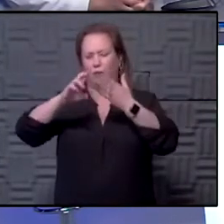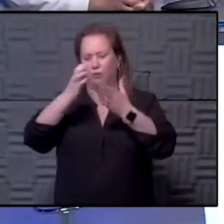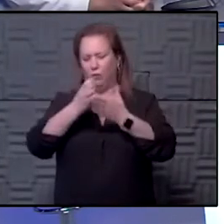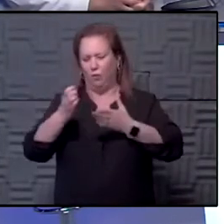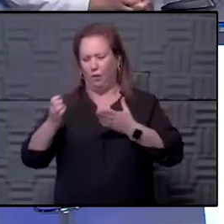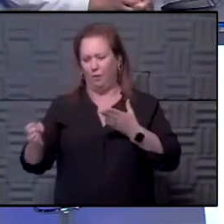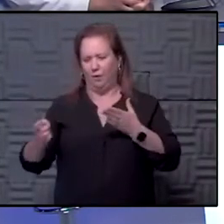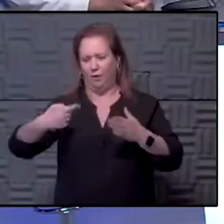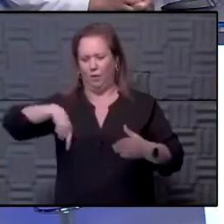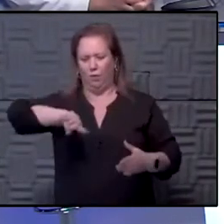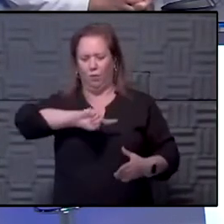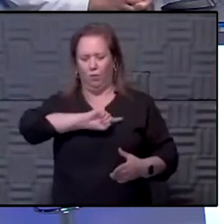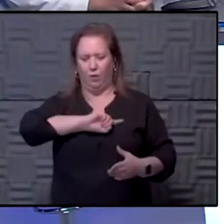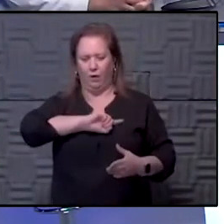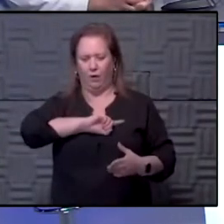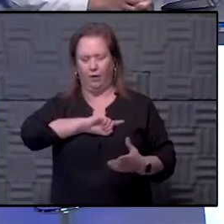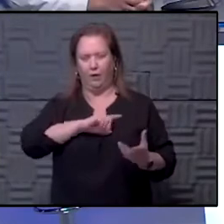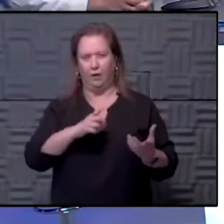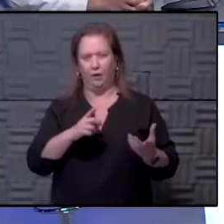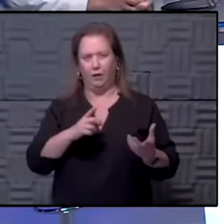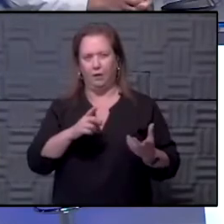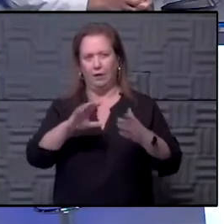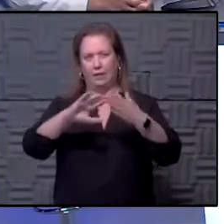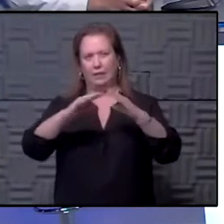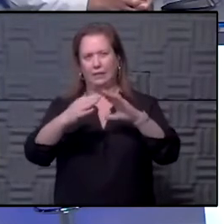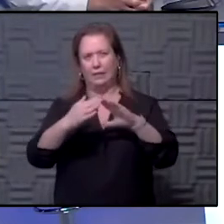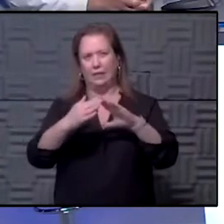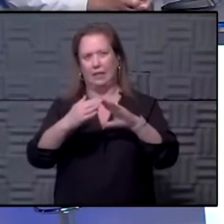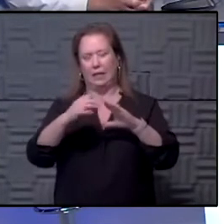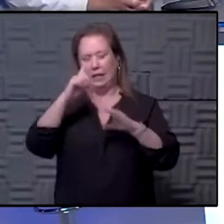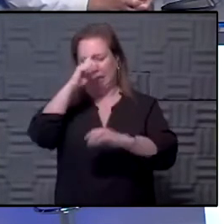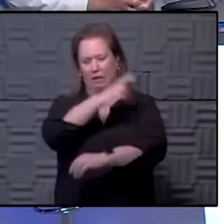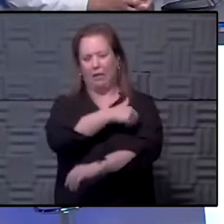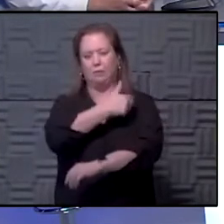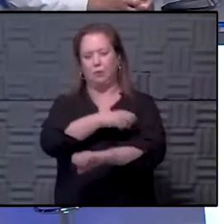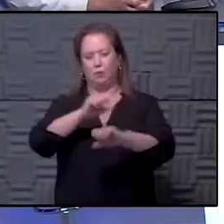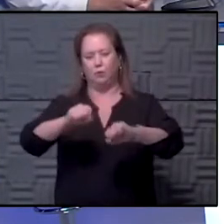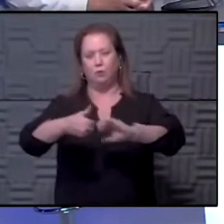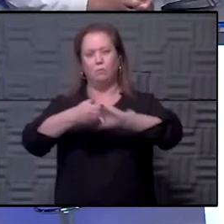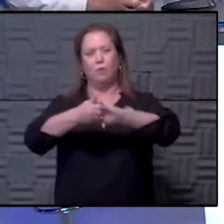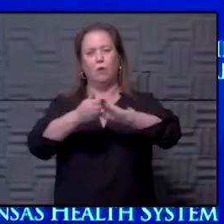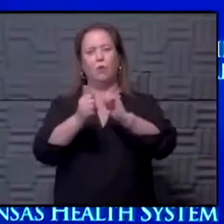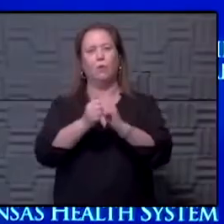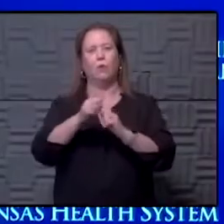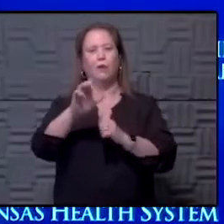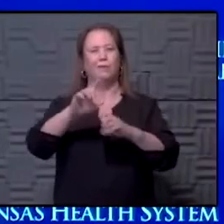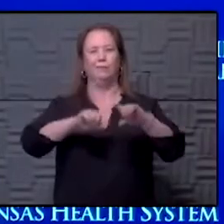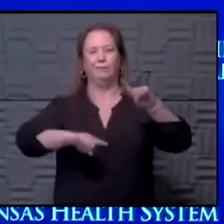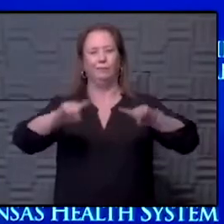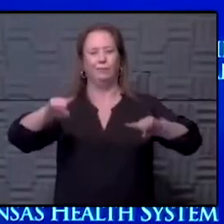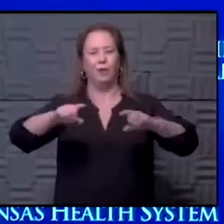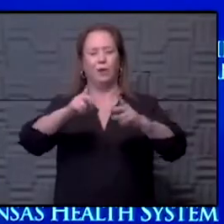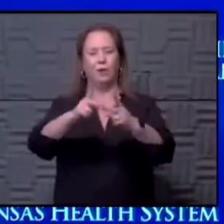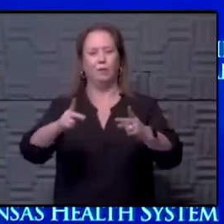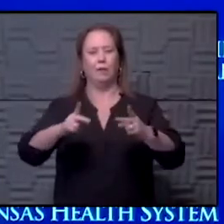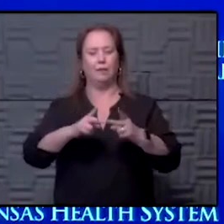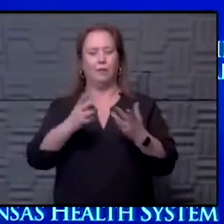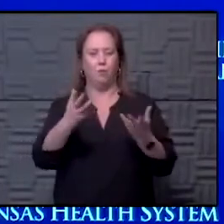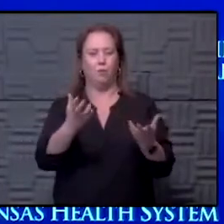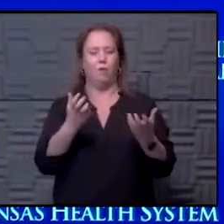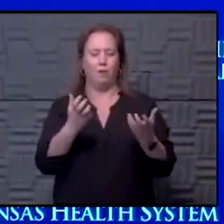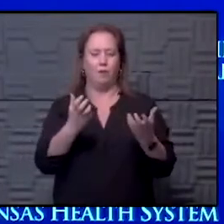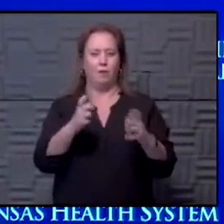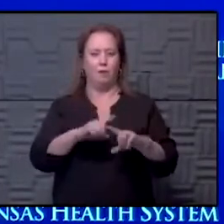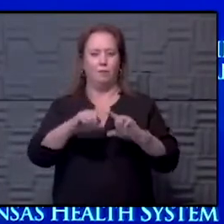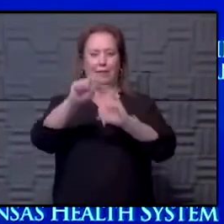actually you could do in the city. I think hospitals could work with some different places in the city if we really wanted to.